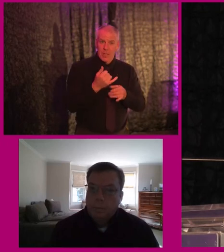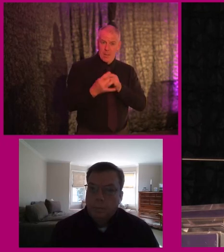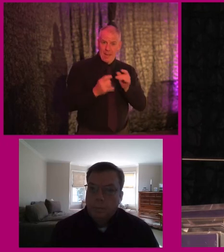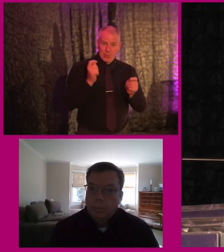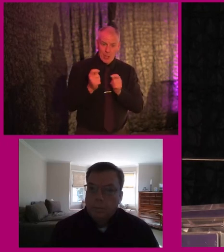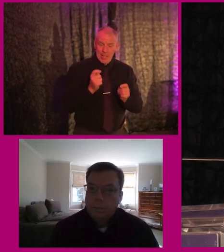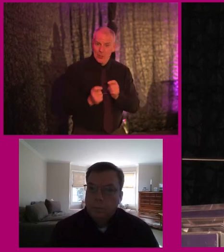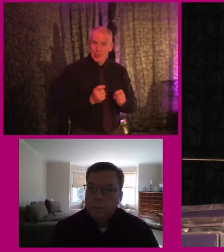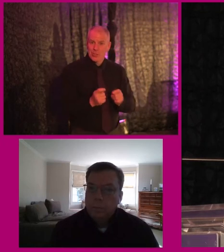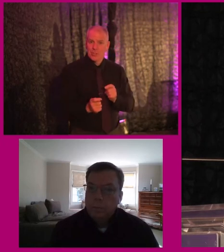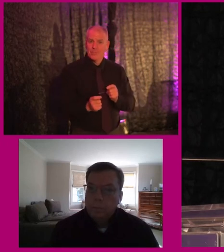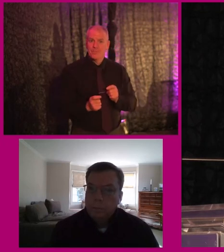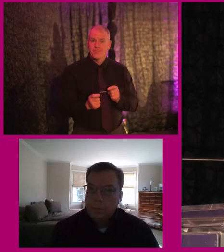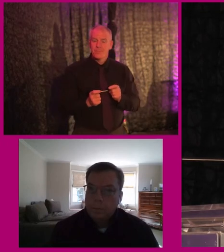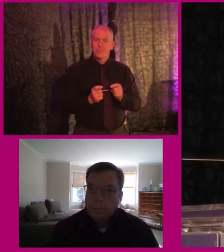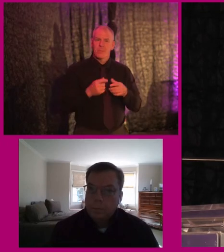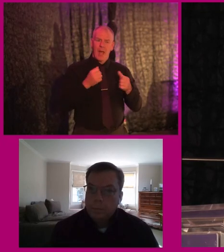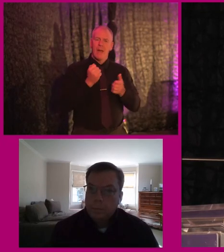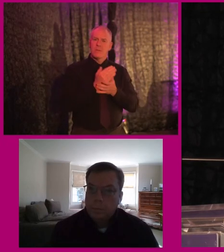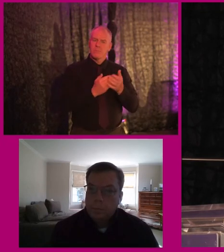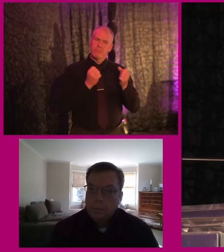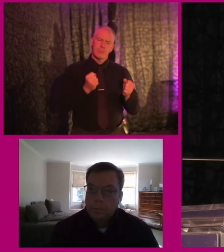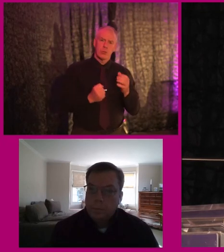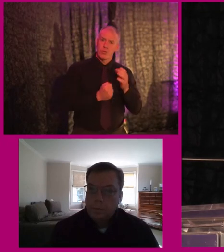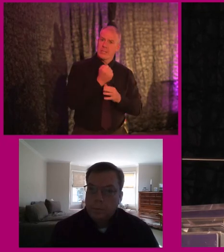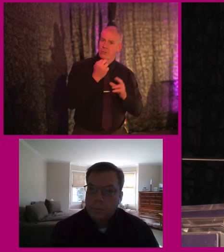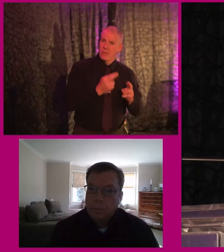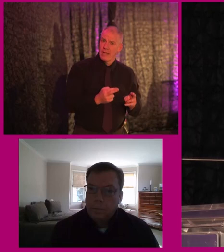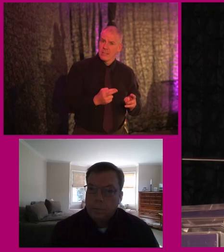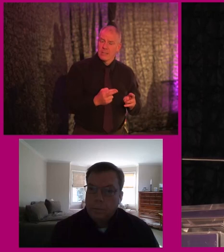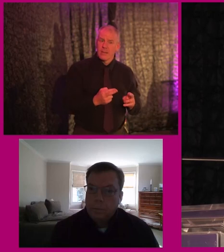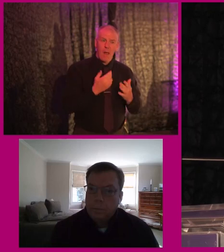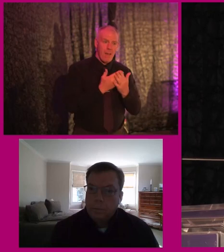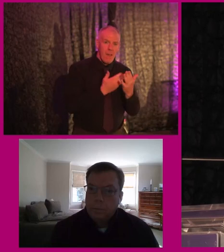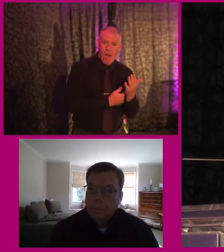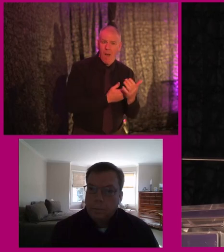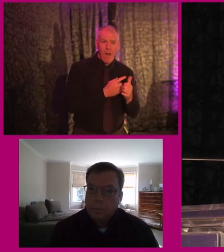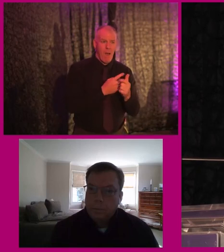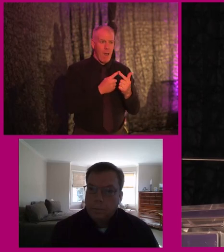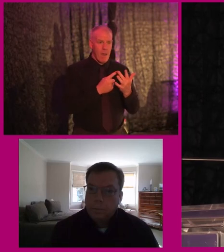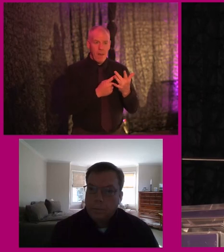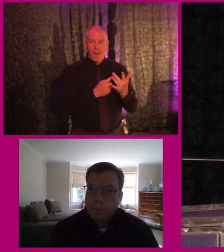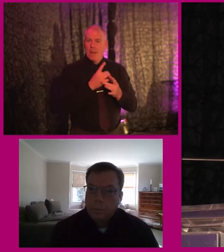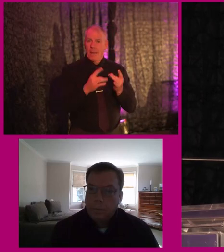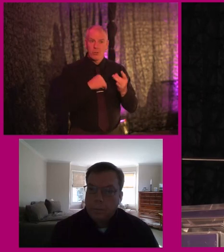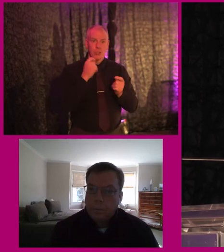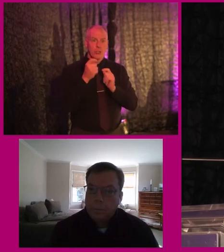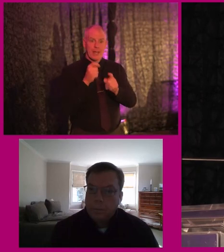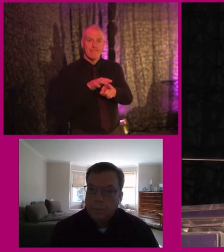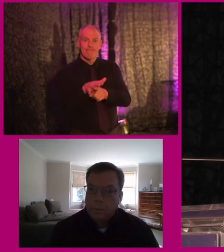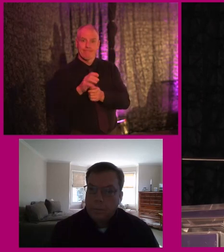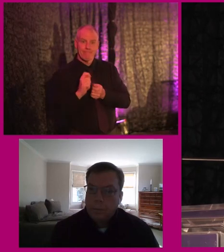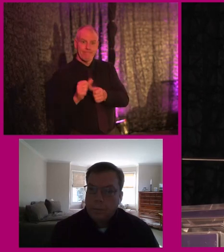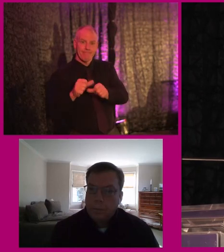change, you've clearly had some some real successes there, which is fantastic from a legislative perspective, to make sure that that change really